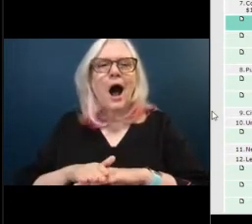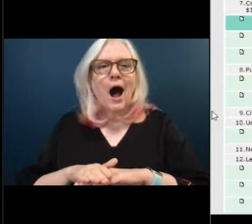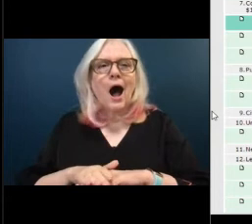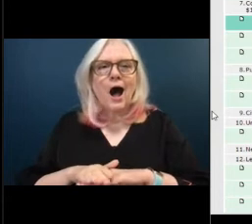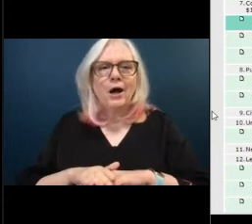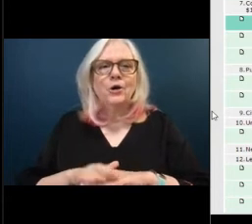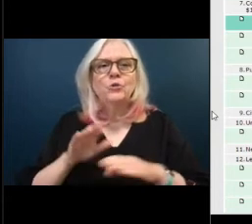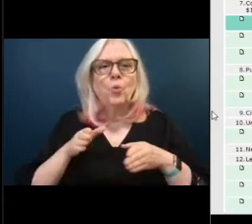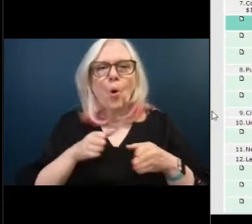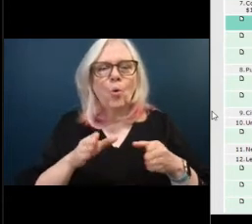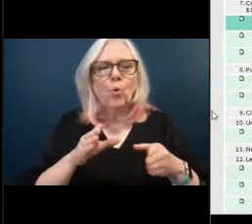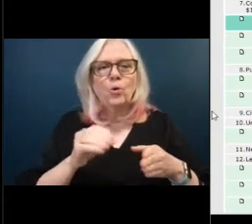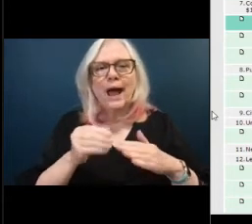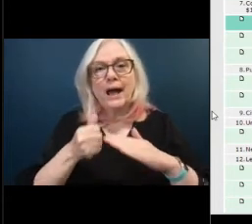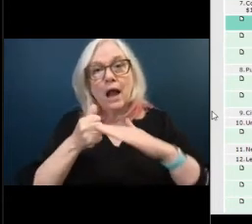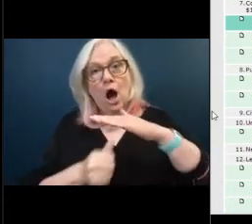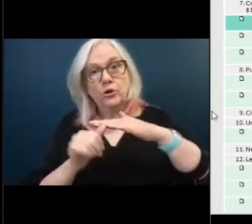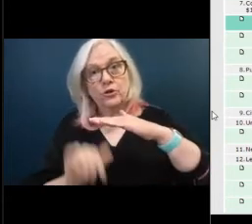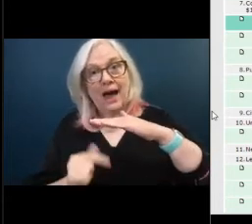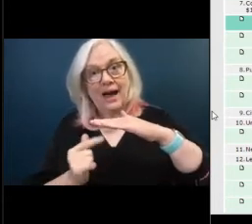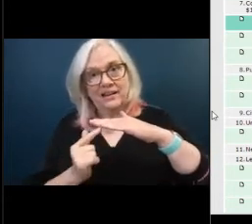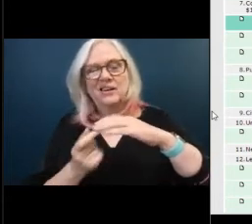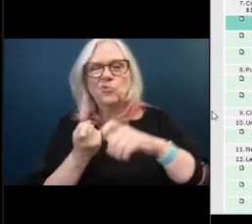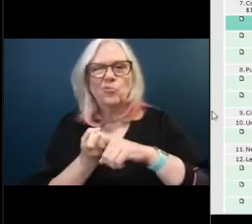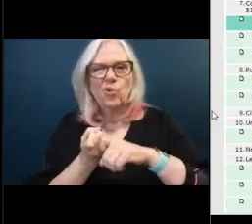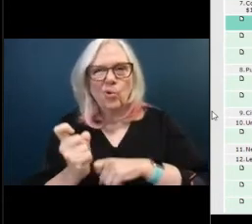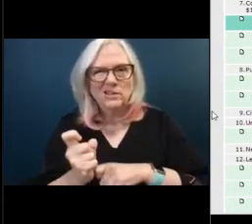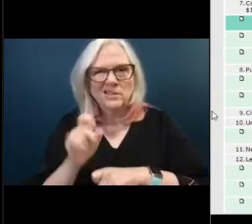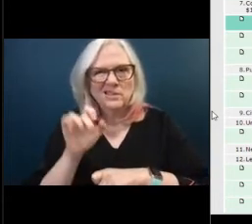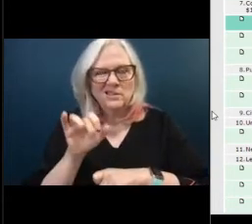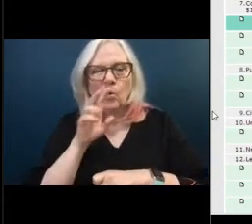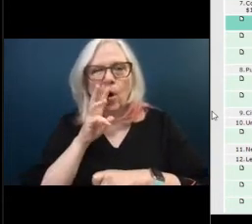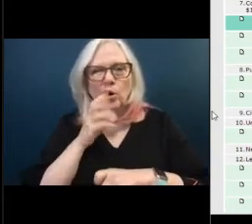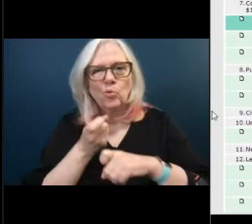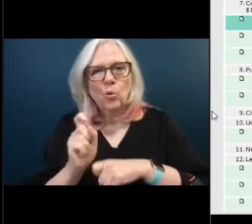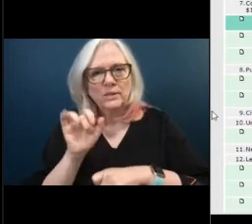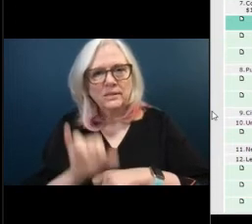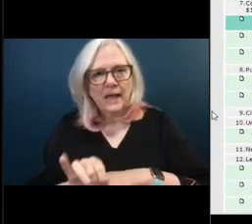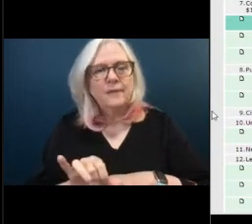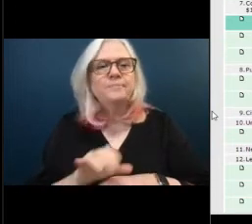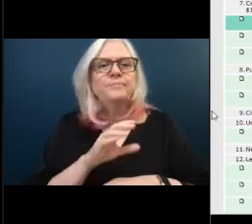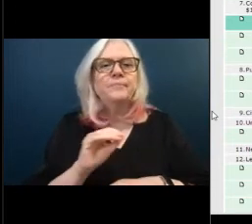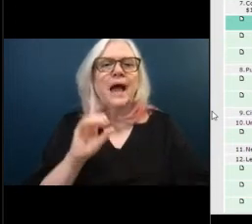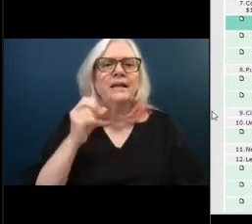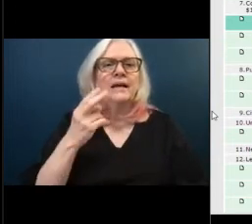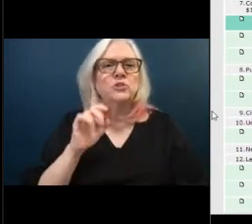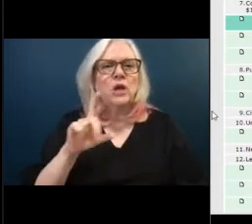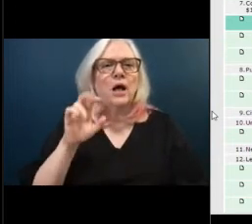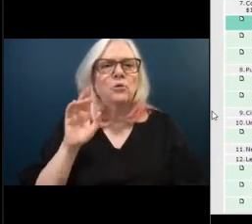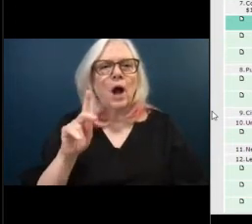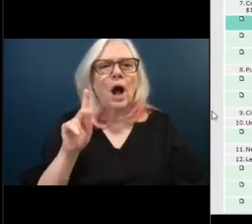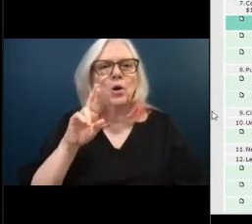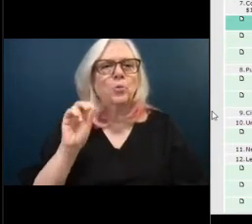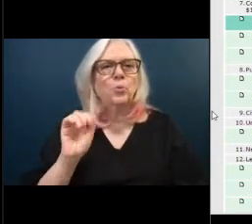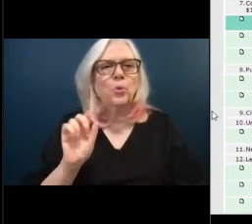back in 1979 it was a shell rock road back in 83 we installed water and sewer and i assume we paved it at that time